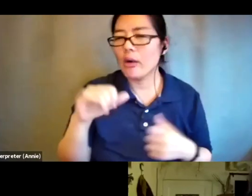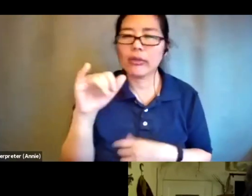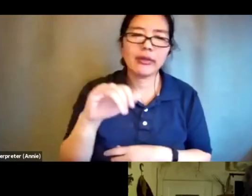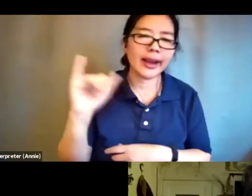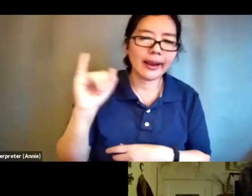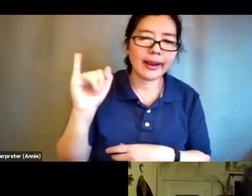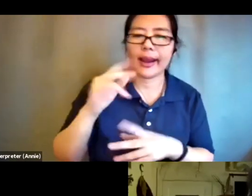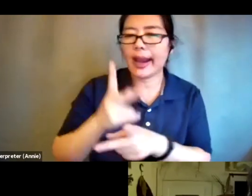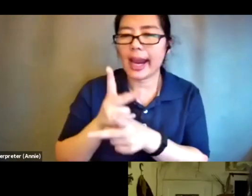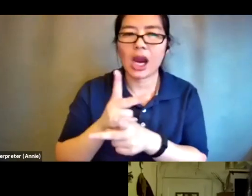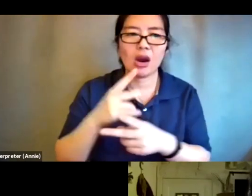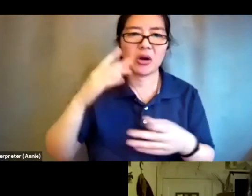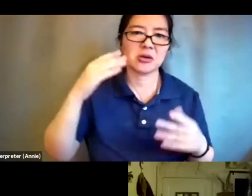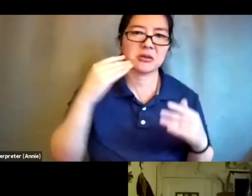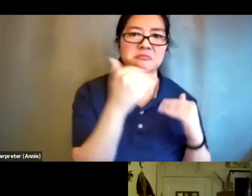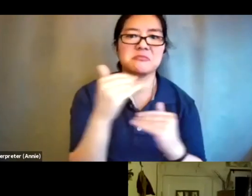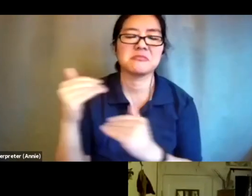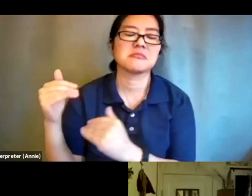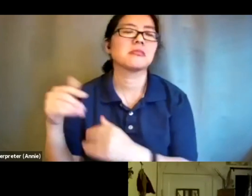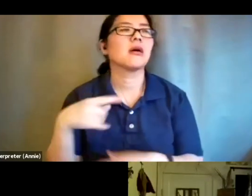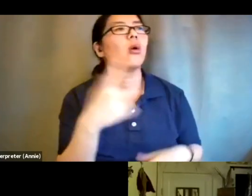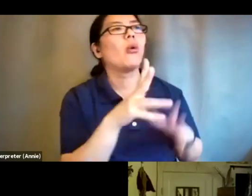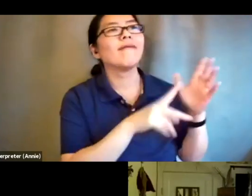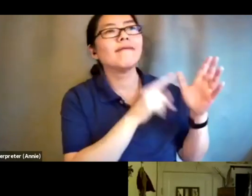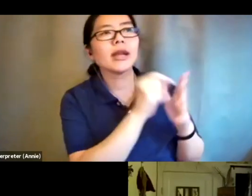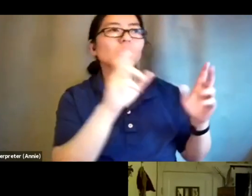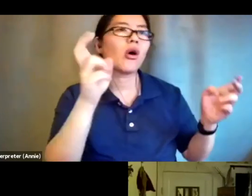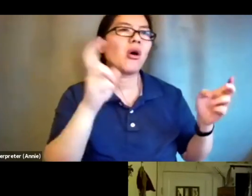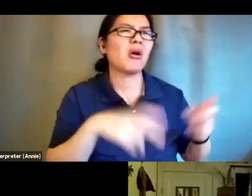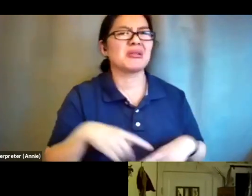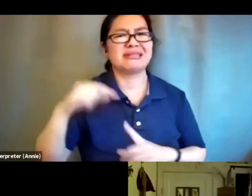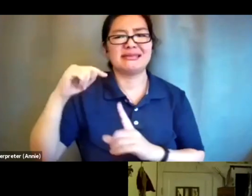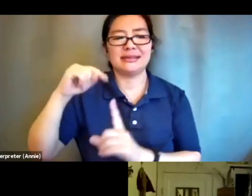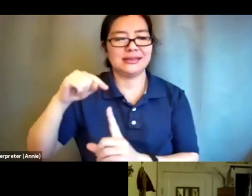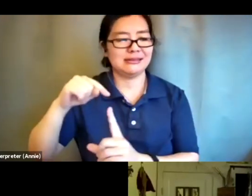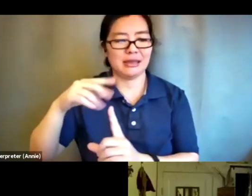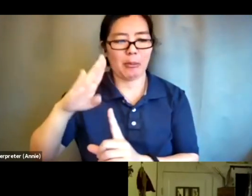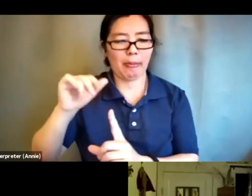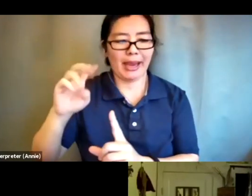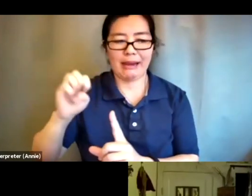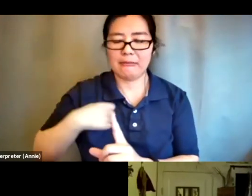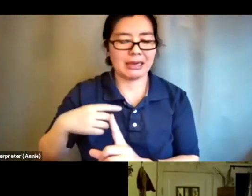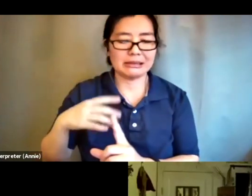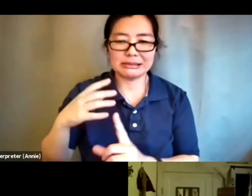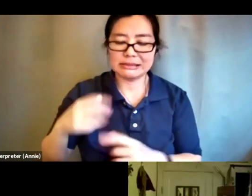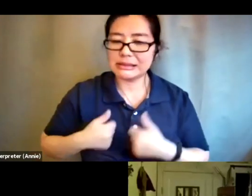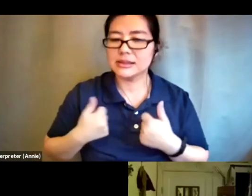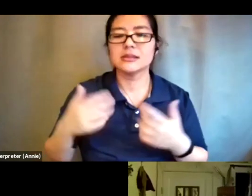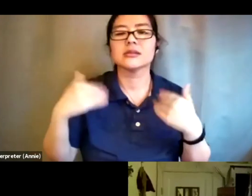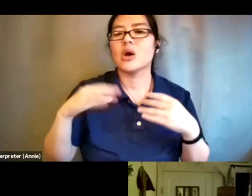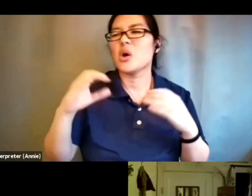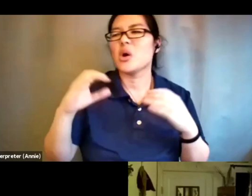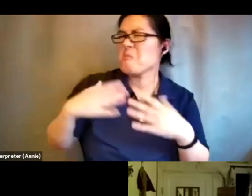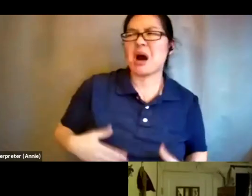is the bane of my motherfucking existence one of them is called my body doesn't oppress me society does um so